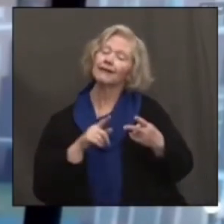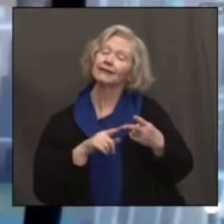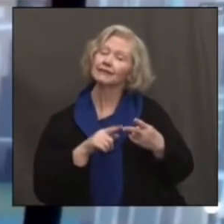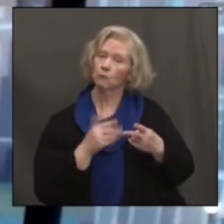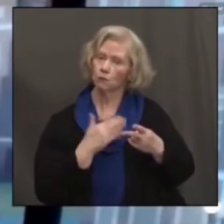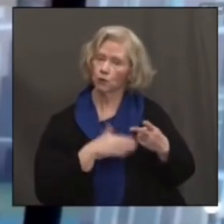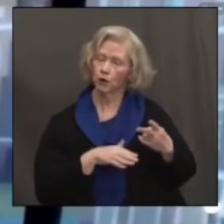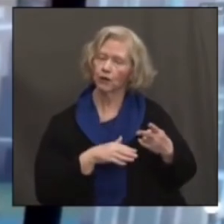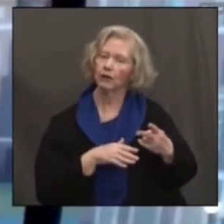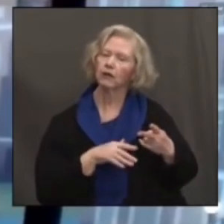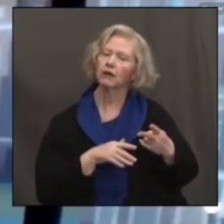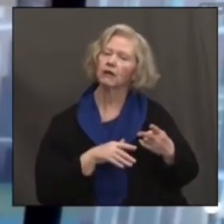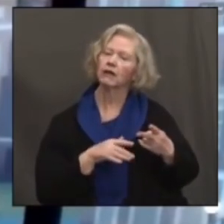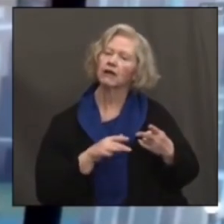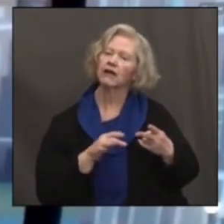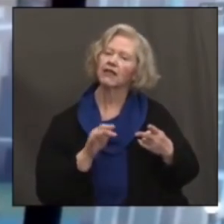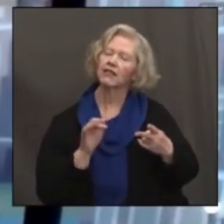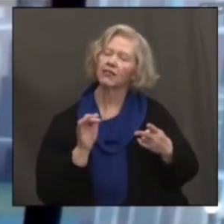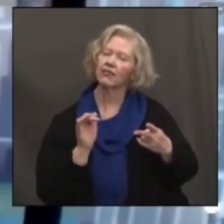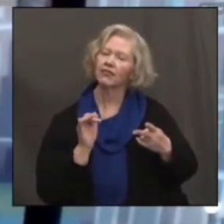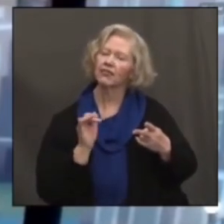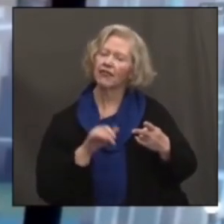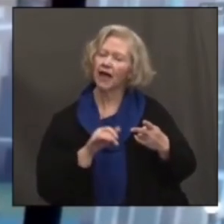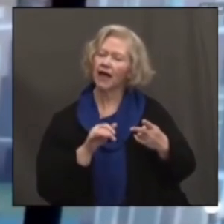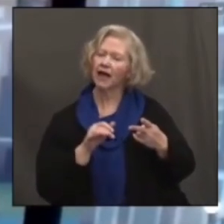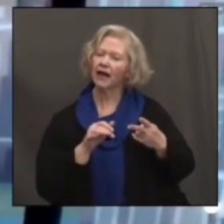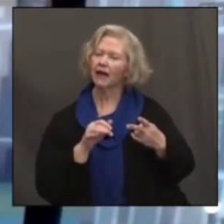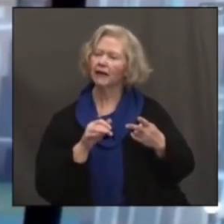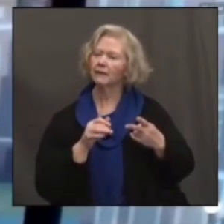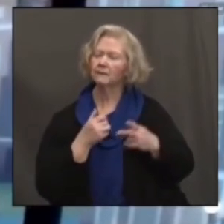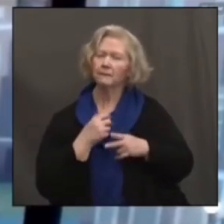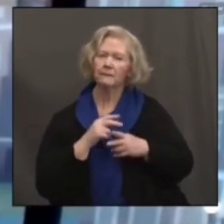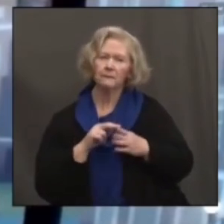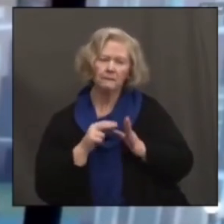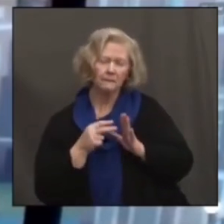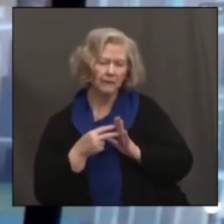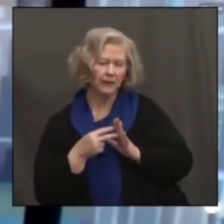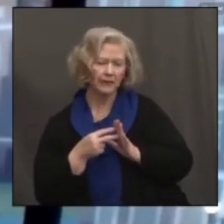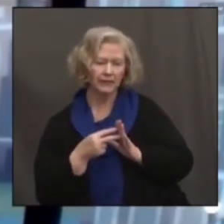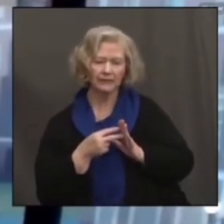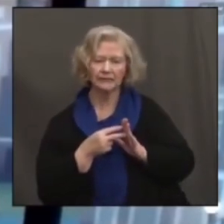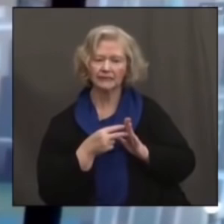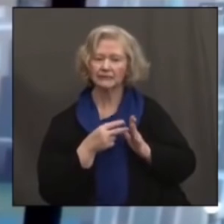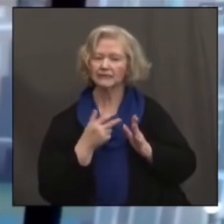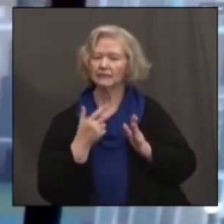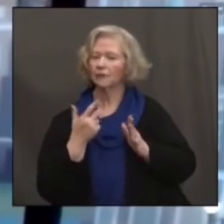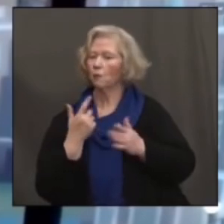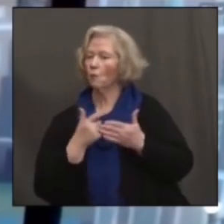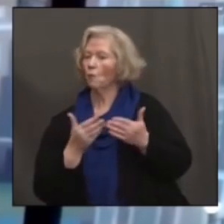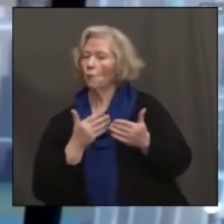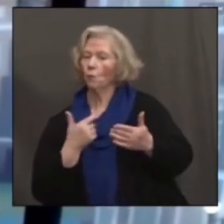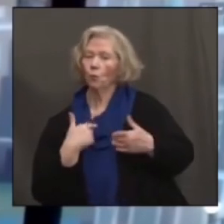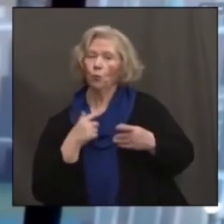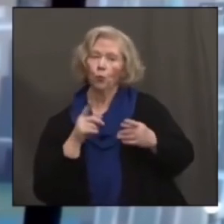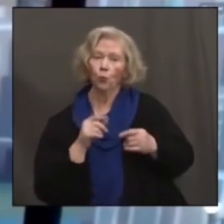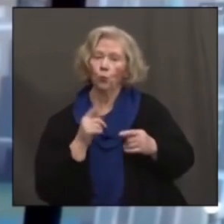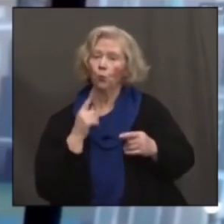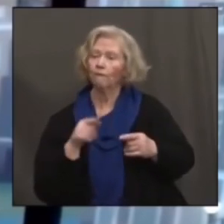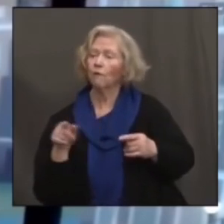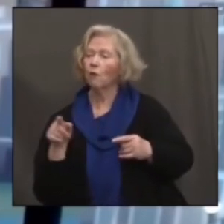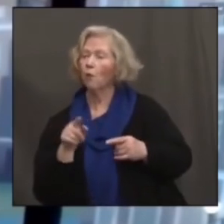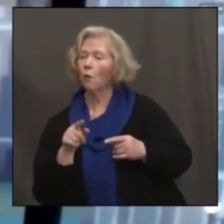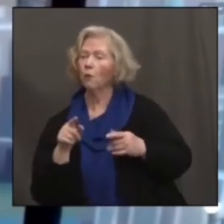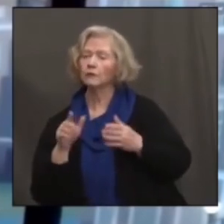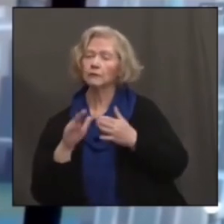make also more efficient any of the interventions in our underserved communities,